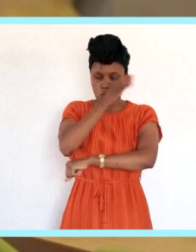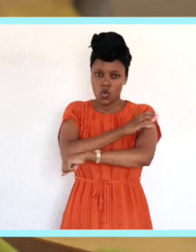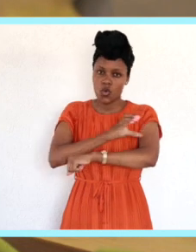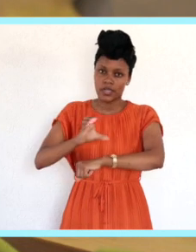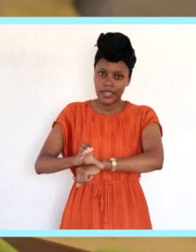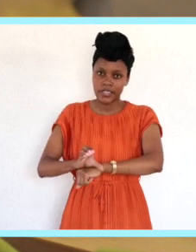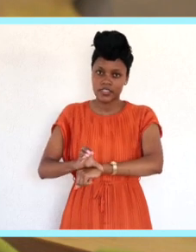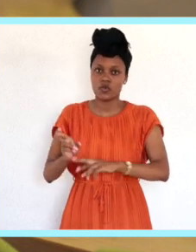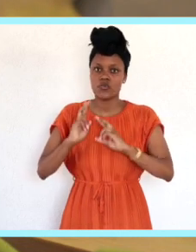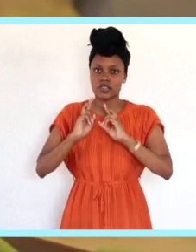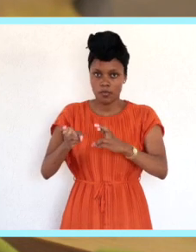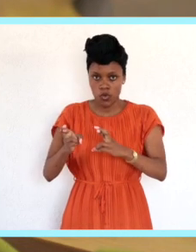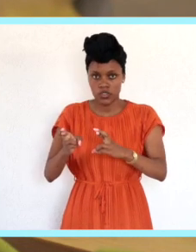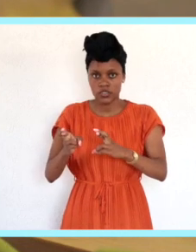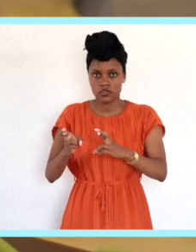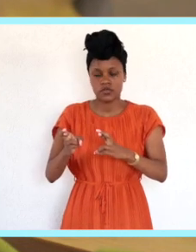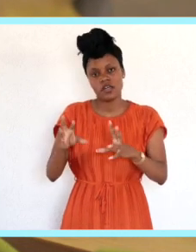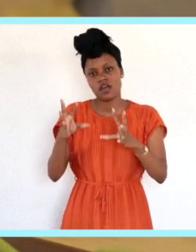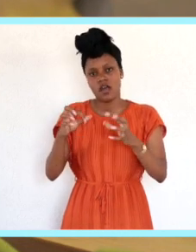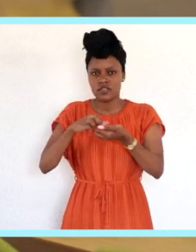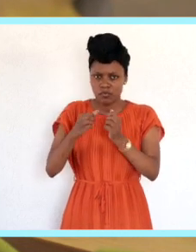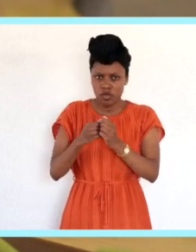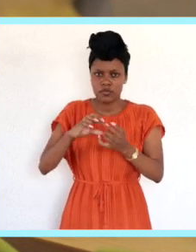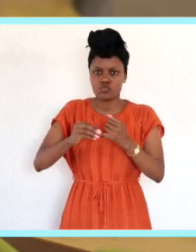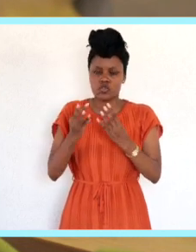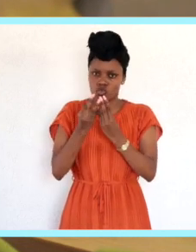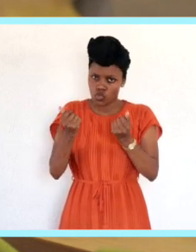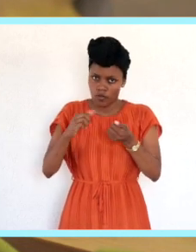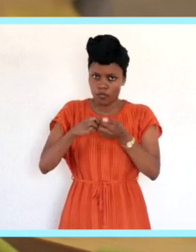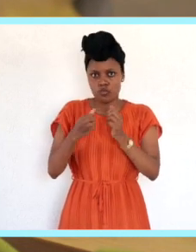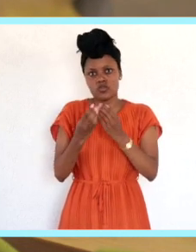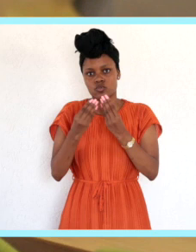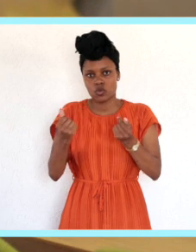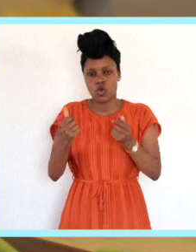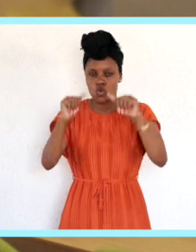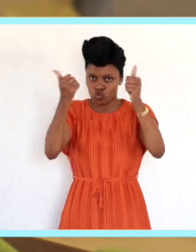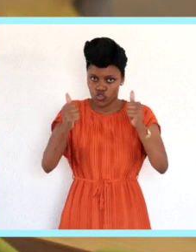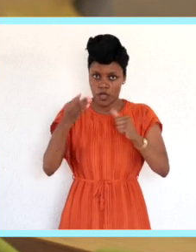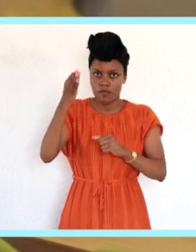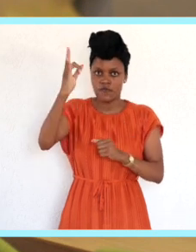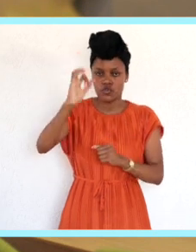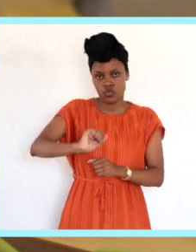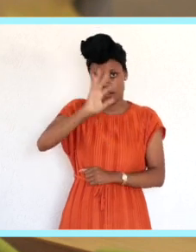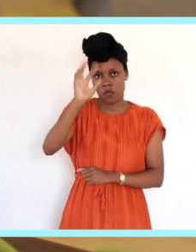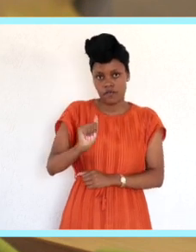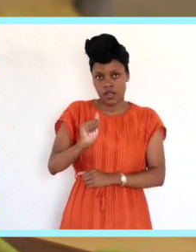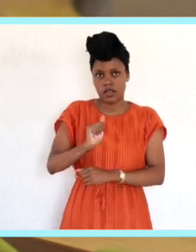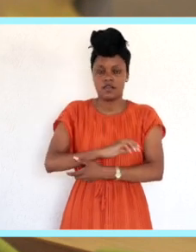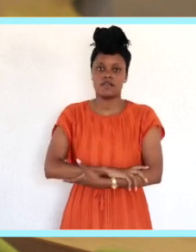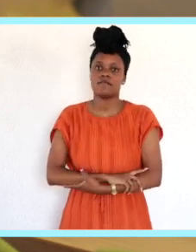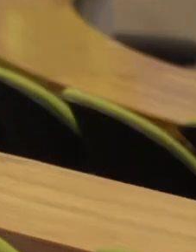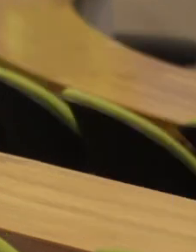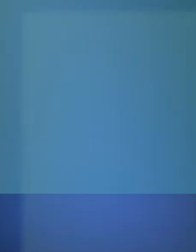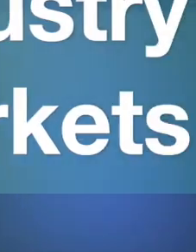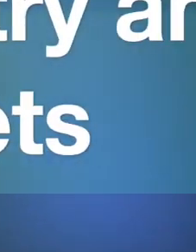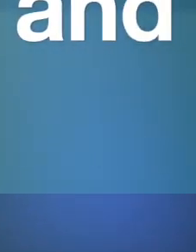CDBank TV College responds to the complex problem with sustainable solution to shape the future of South